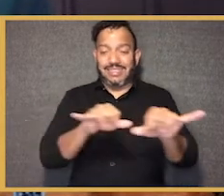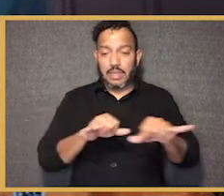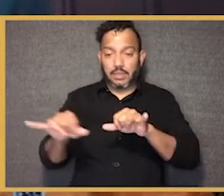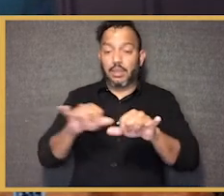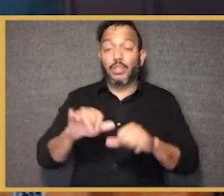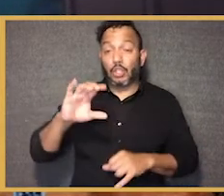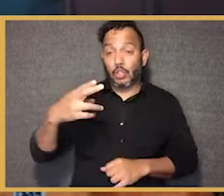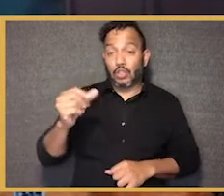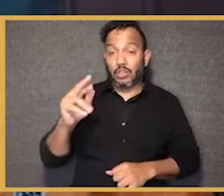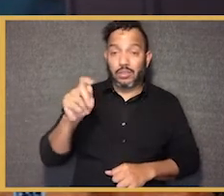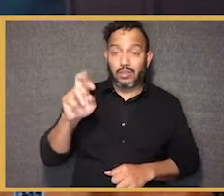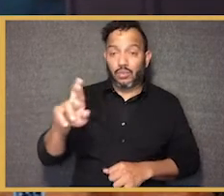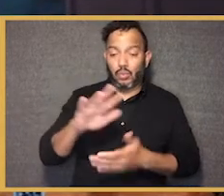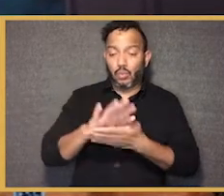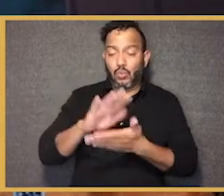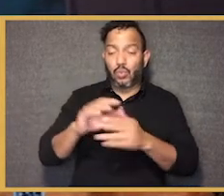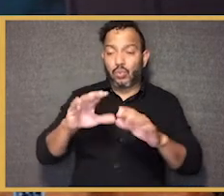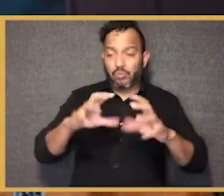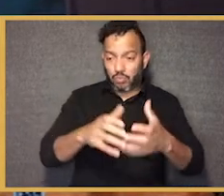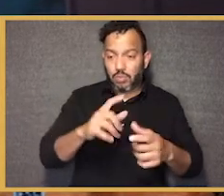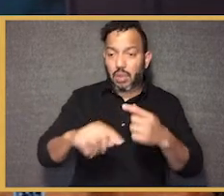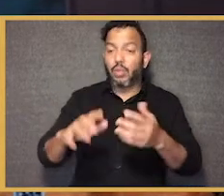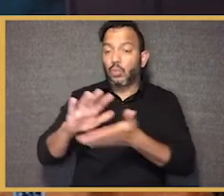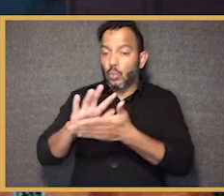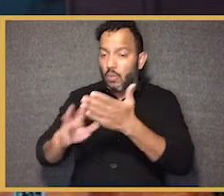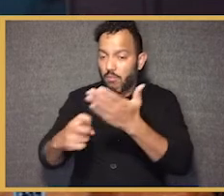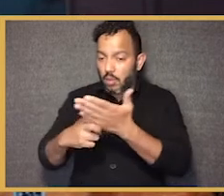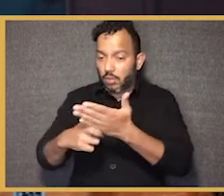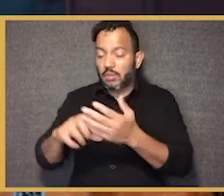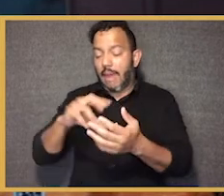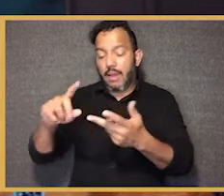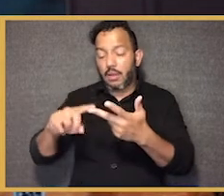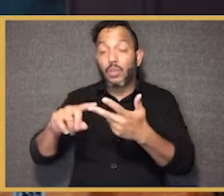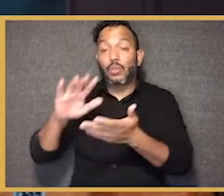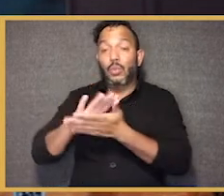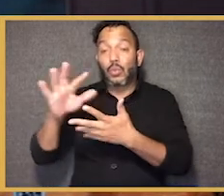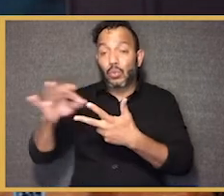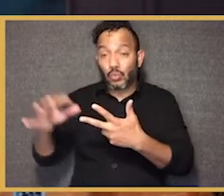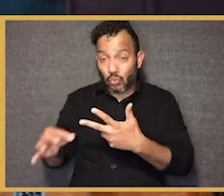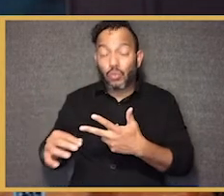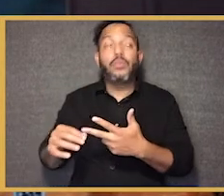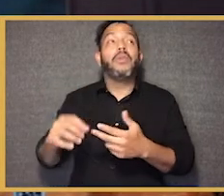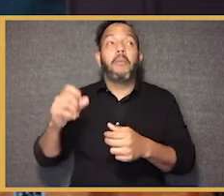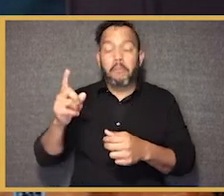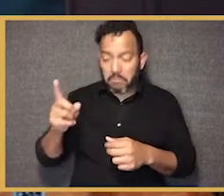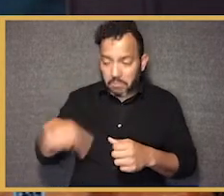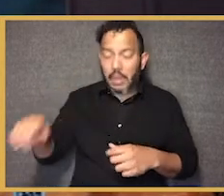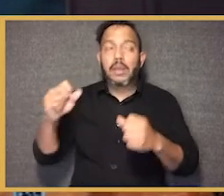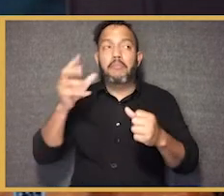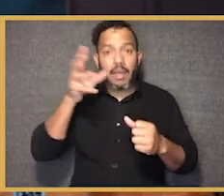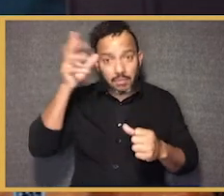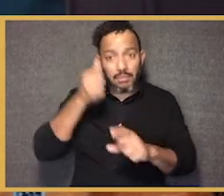has seen the birth of the charter school movement, the expansion of school vouchers and the emergence of school choice as a rallying cry